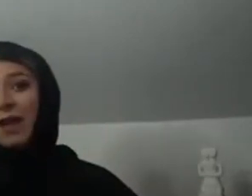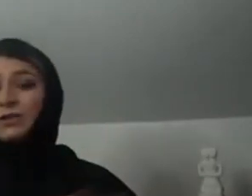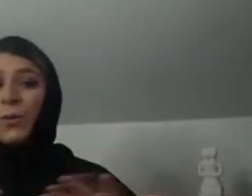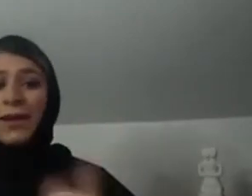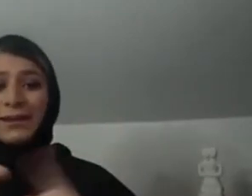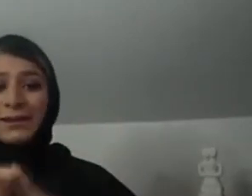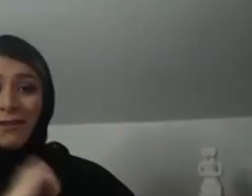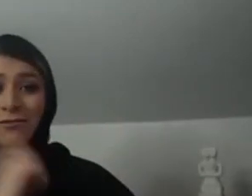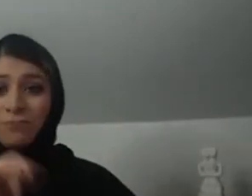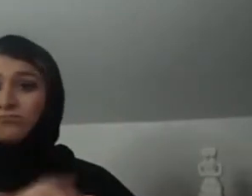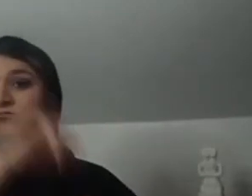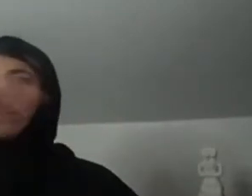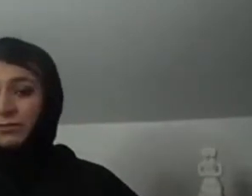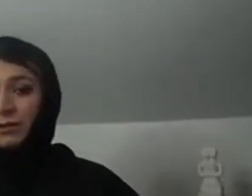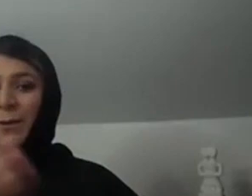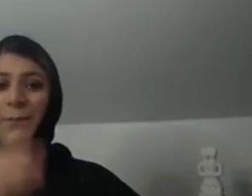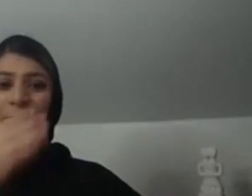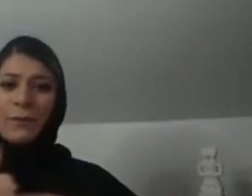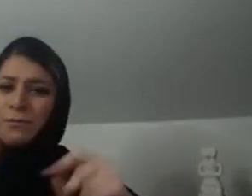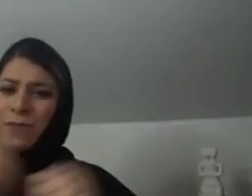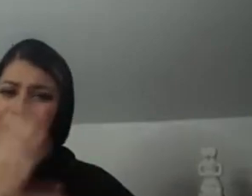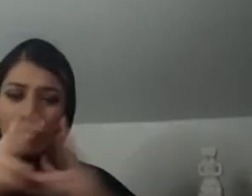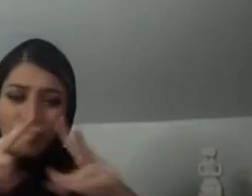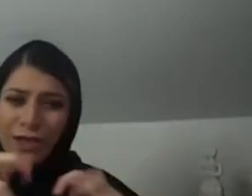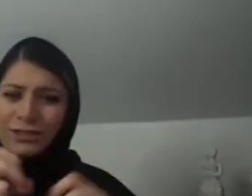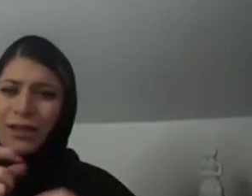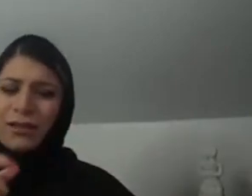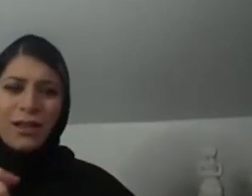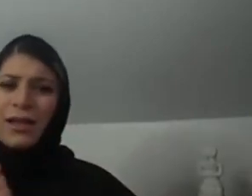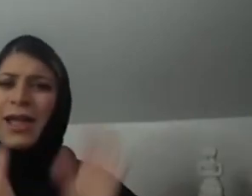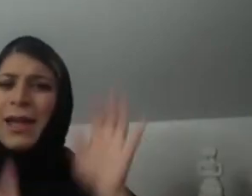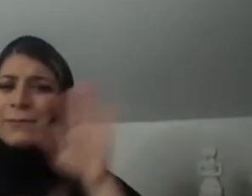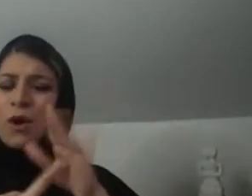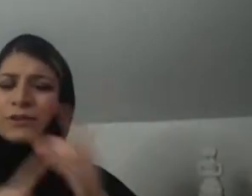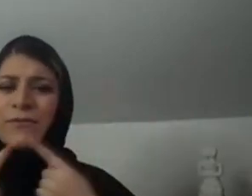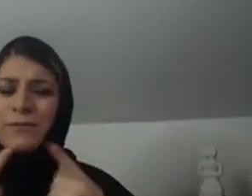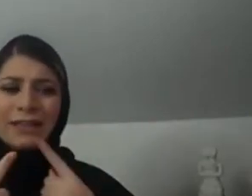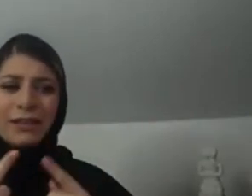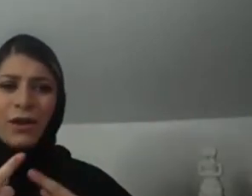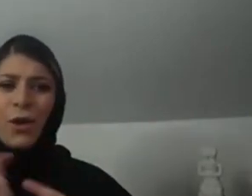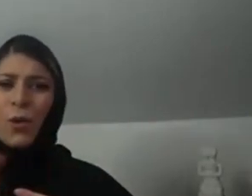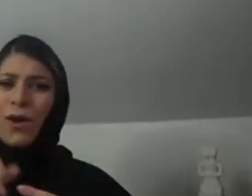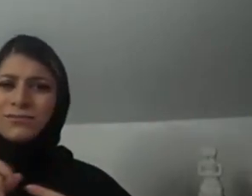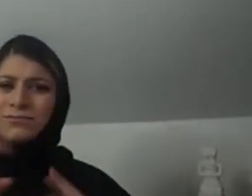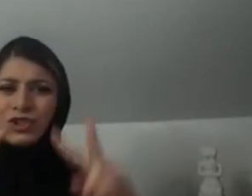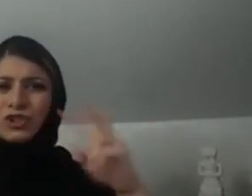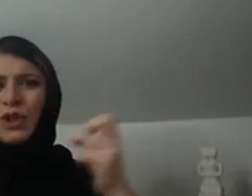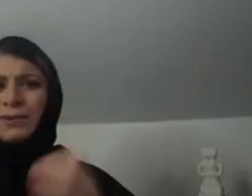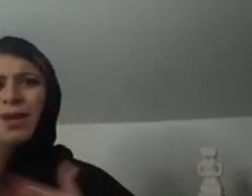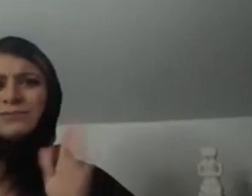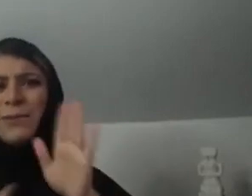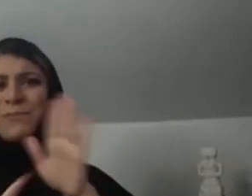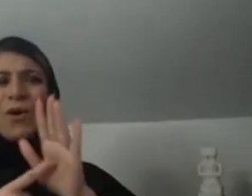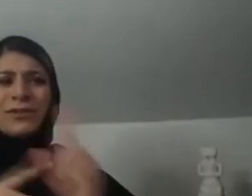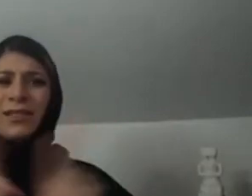you do your planning. I actually went to Kenya to do a piece of this work. So it was important for me to get the